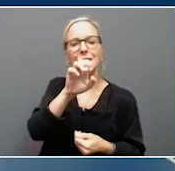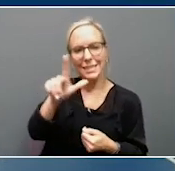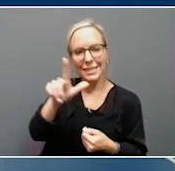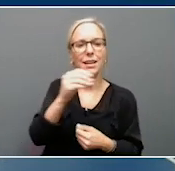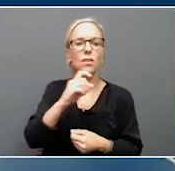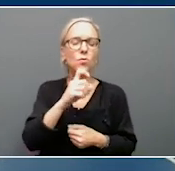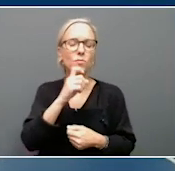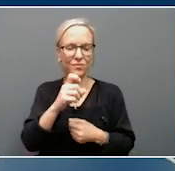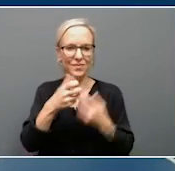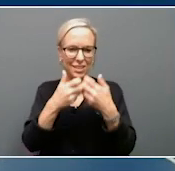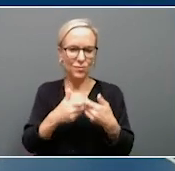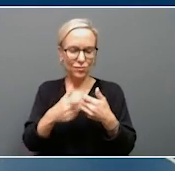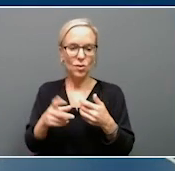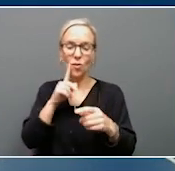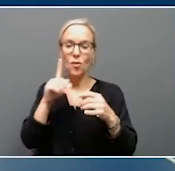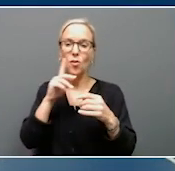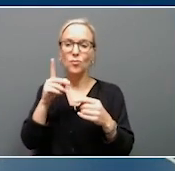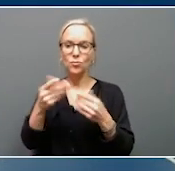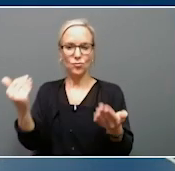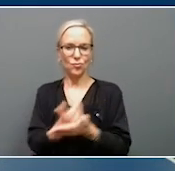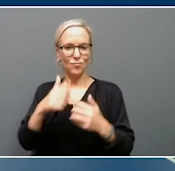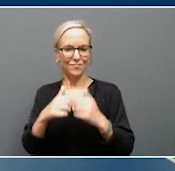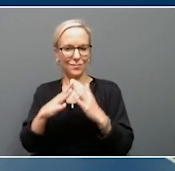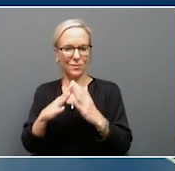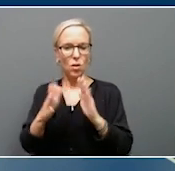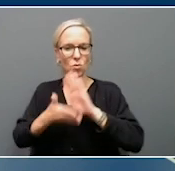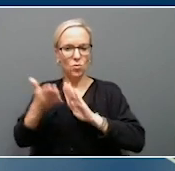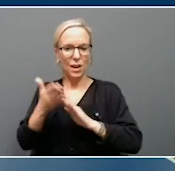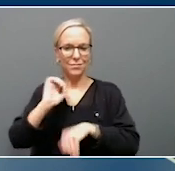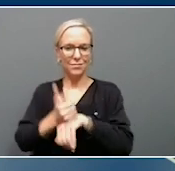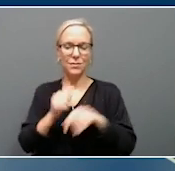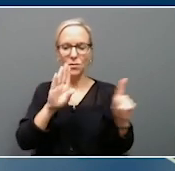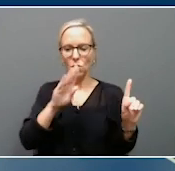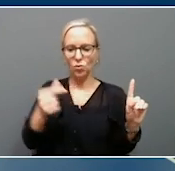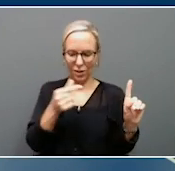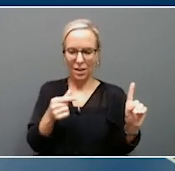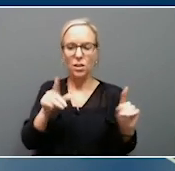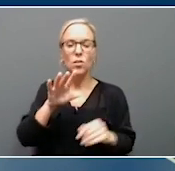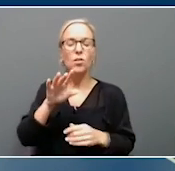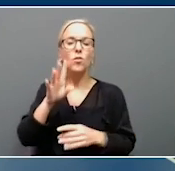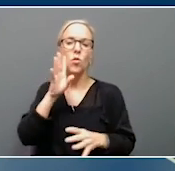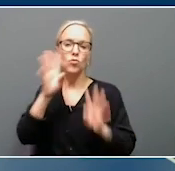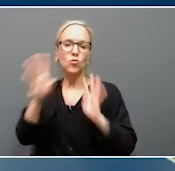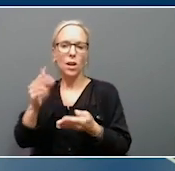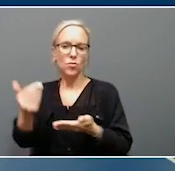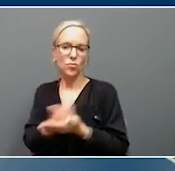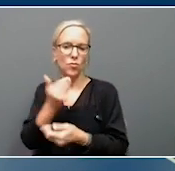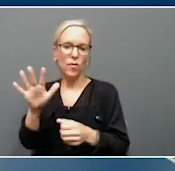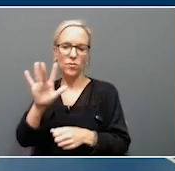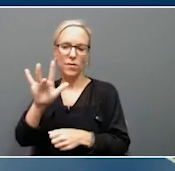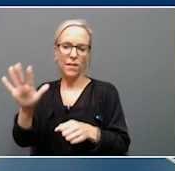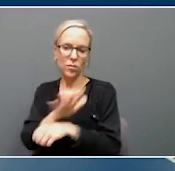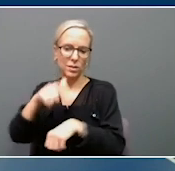the ribbon on a new $8 million operation in Bowling Green, creating 25 new full-time jobs. Michigan-based